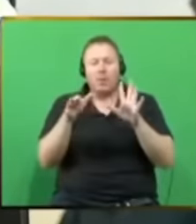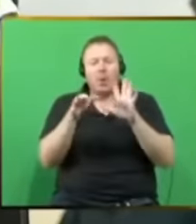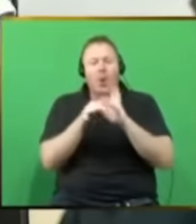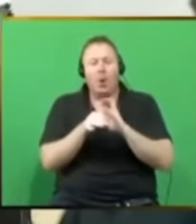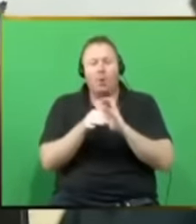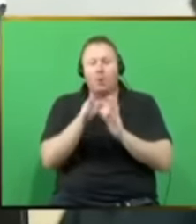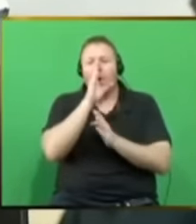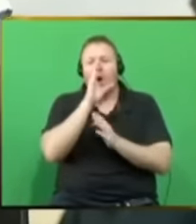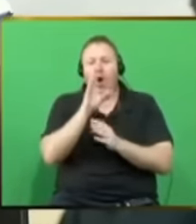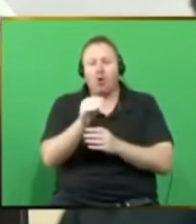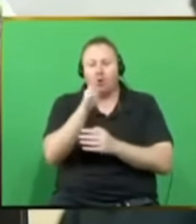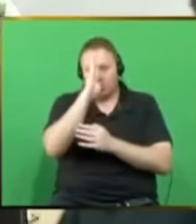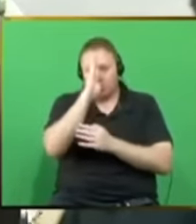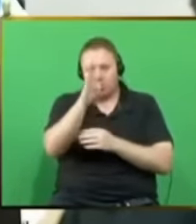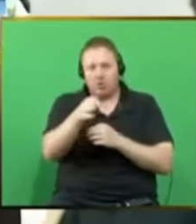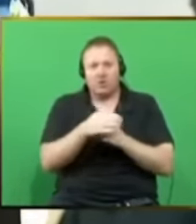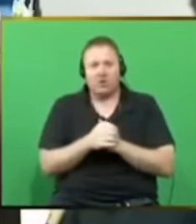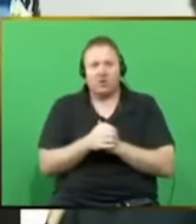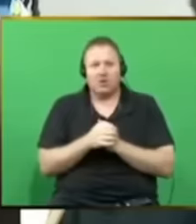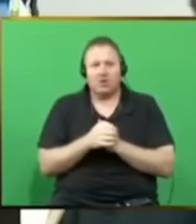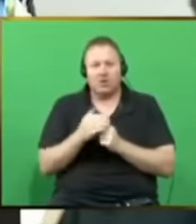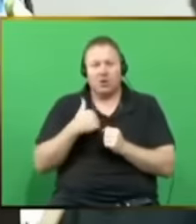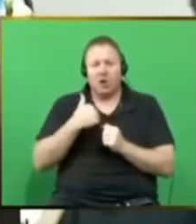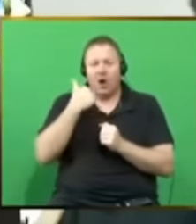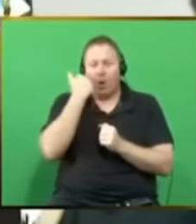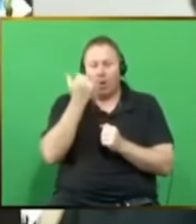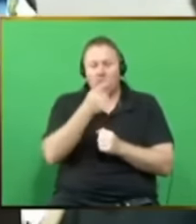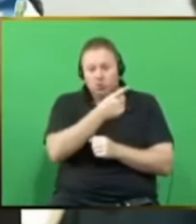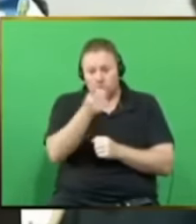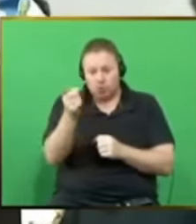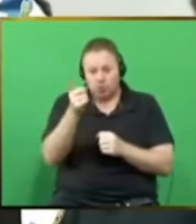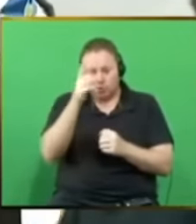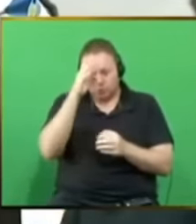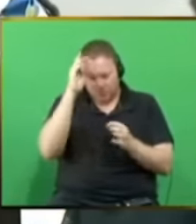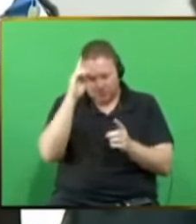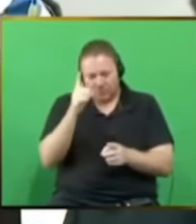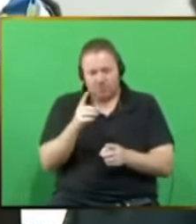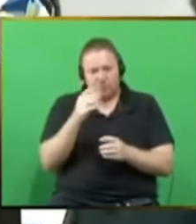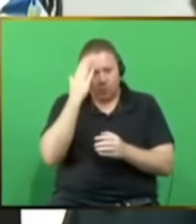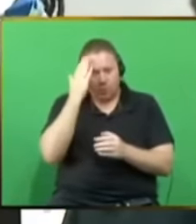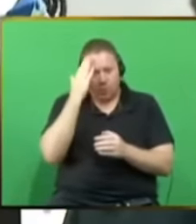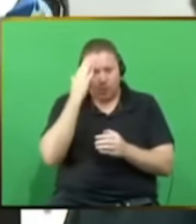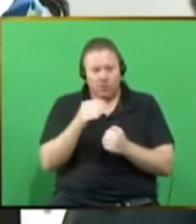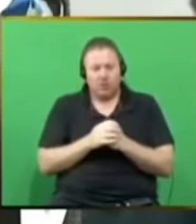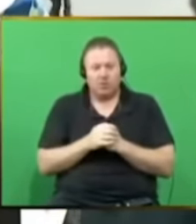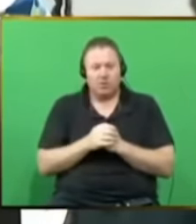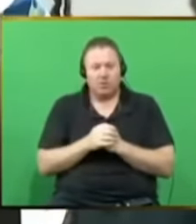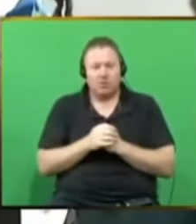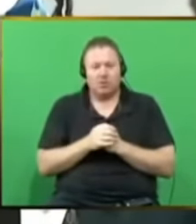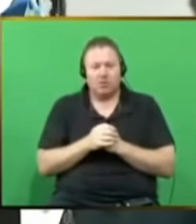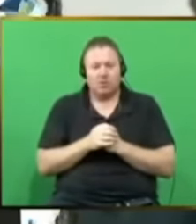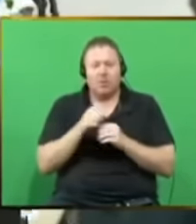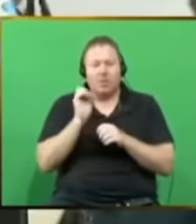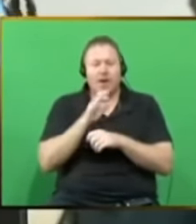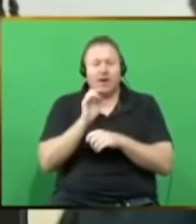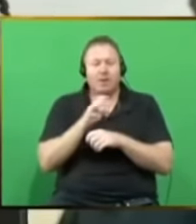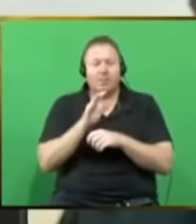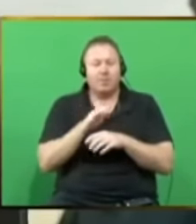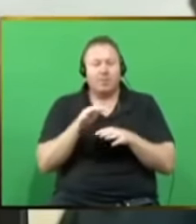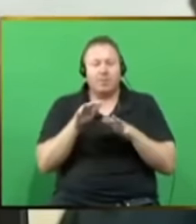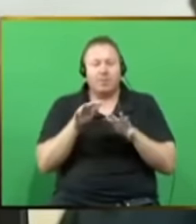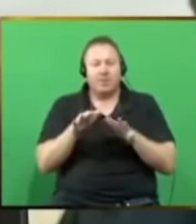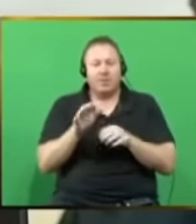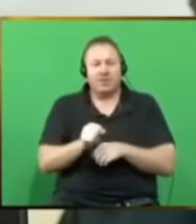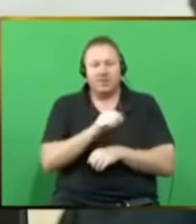speak to you directly. I want to assure you, Mr. I to you does